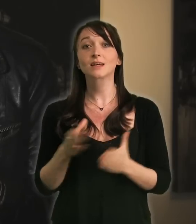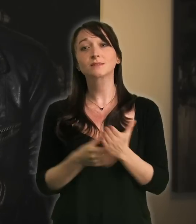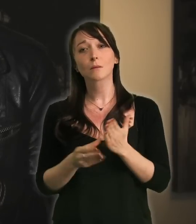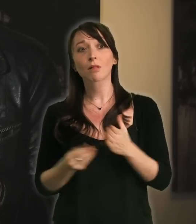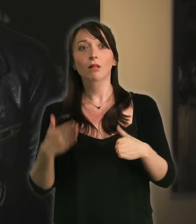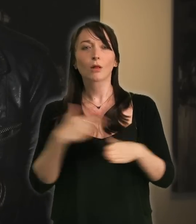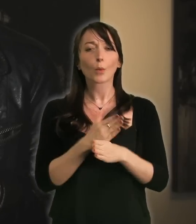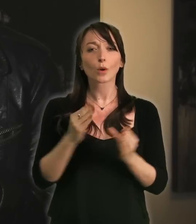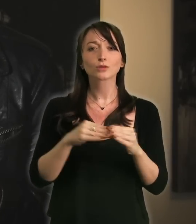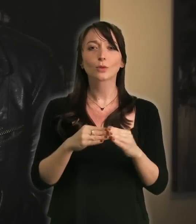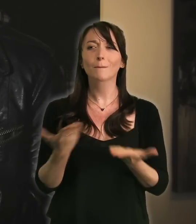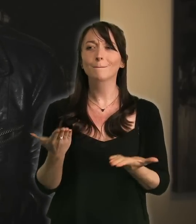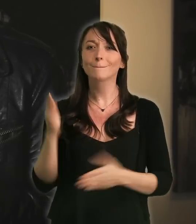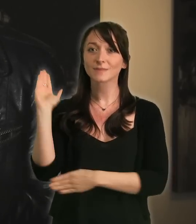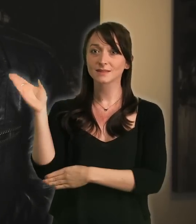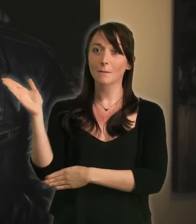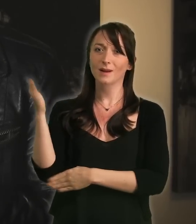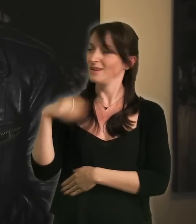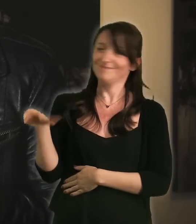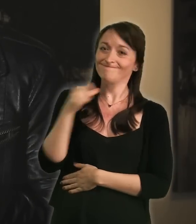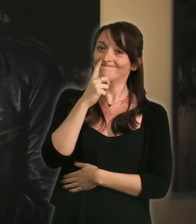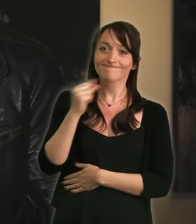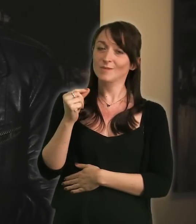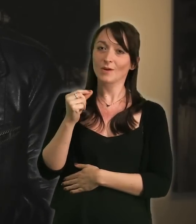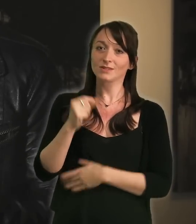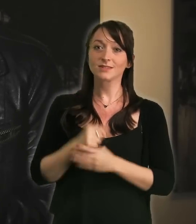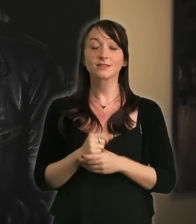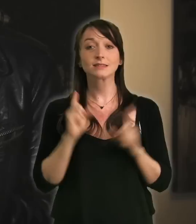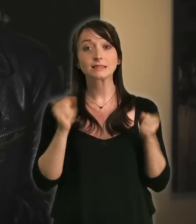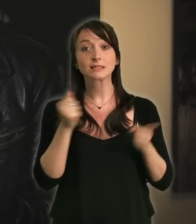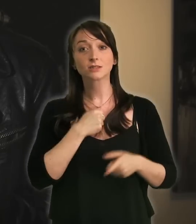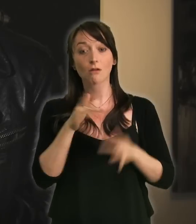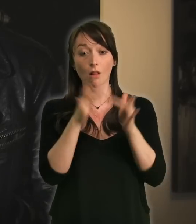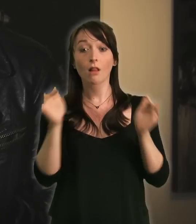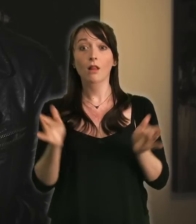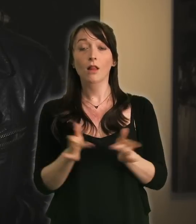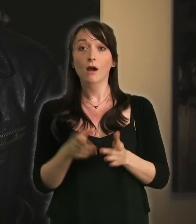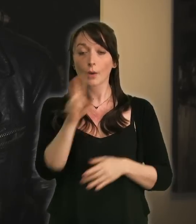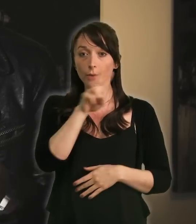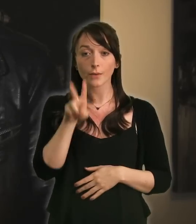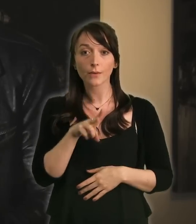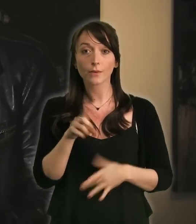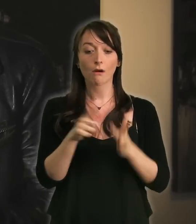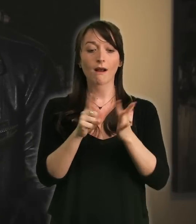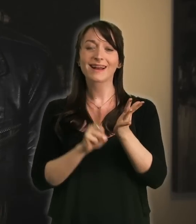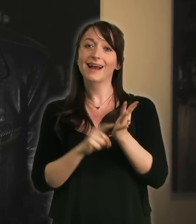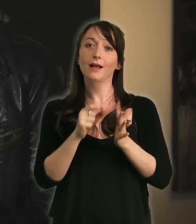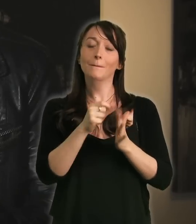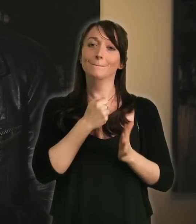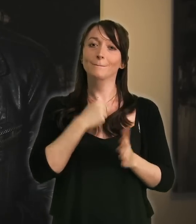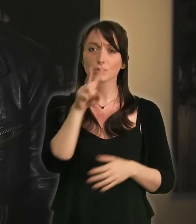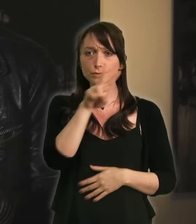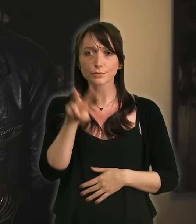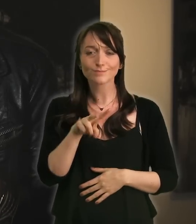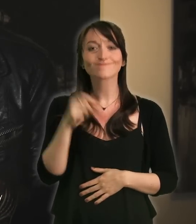affecting perhaps my ability to attend workshops and seminars that was all online for teachers to